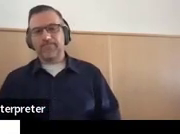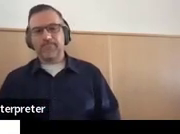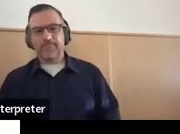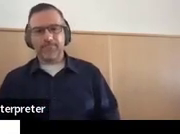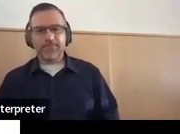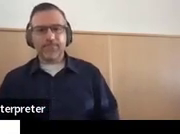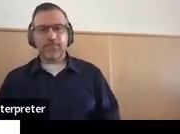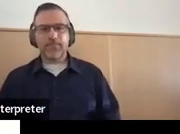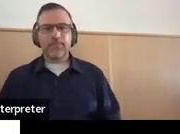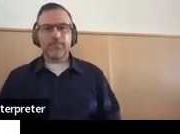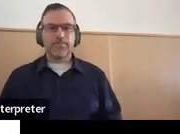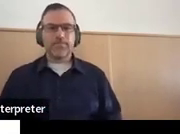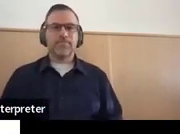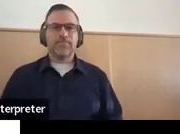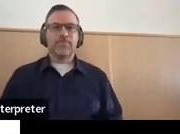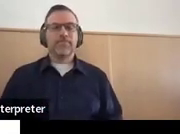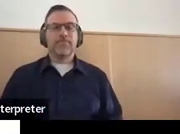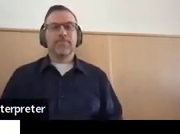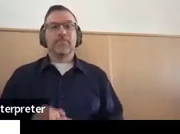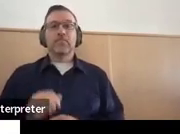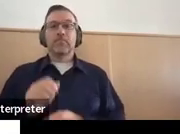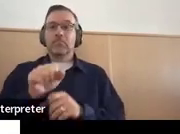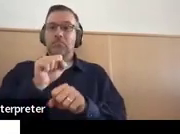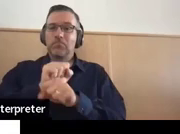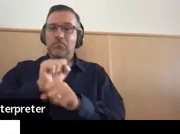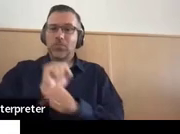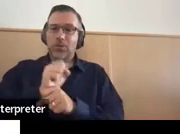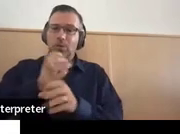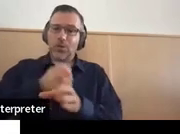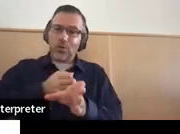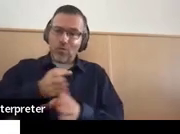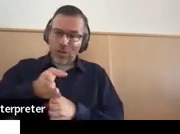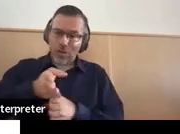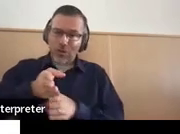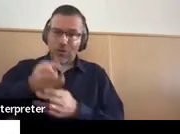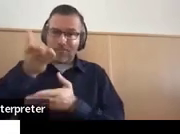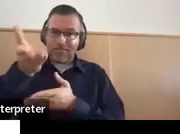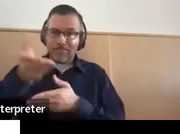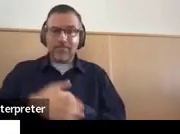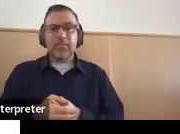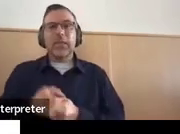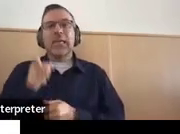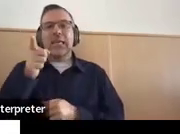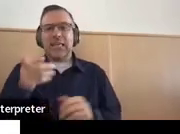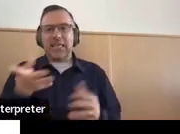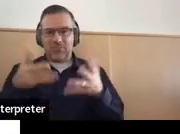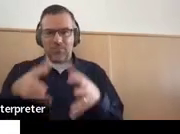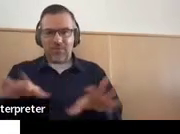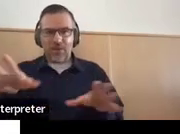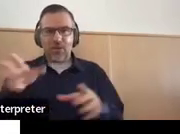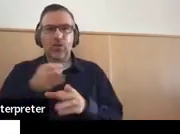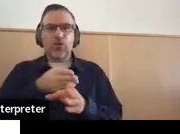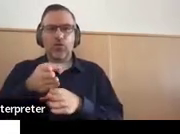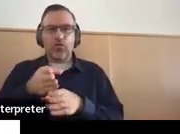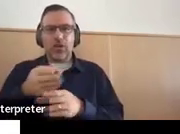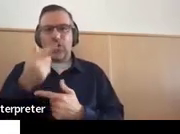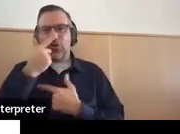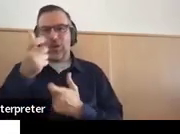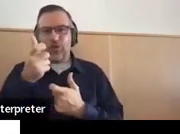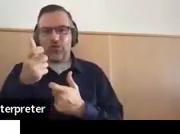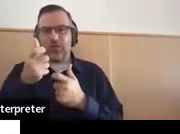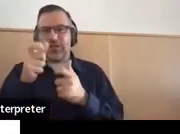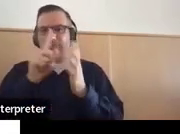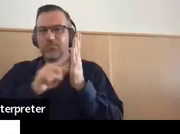And then for career employment, he did career interest inventories in marketing and